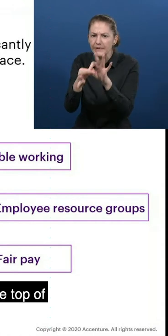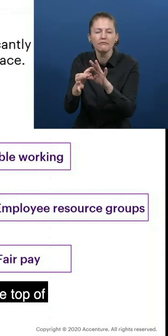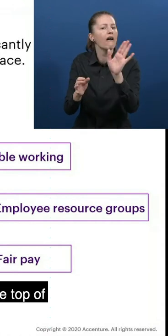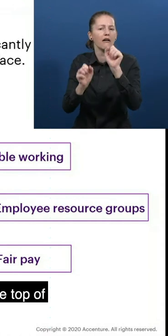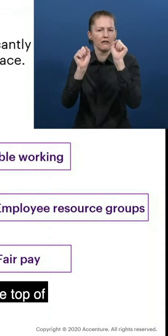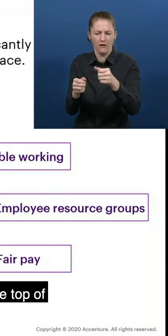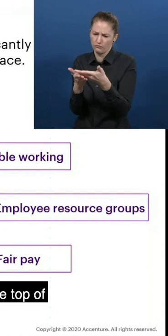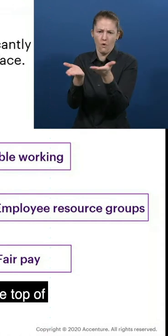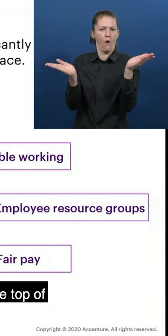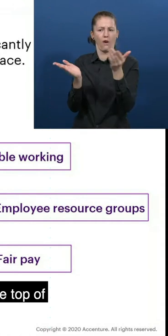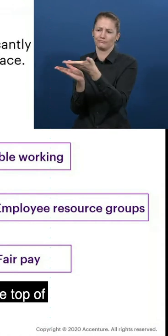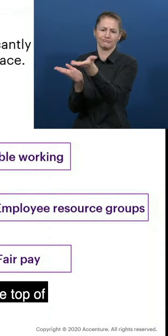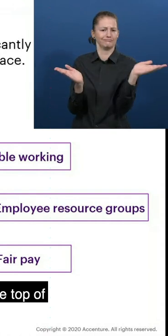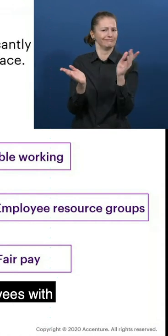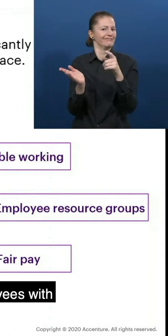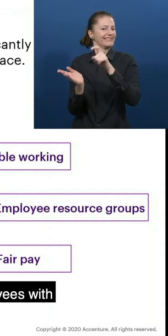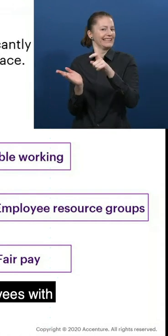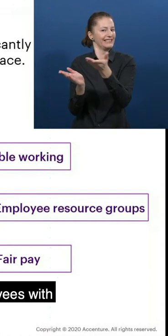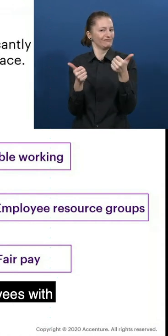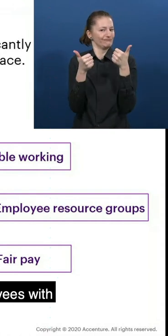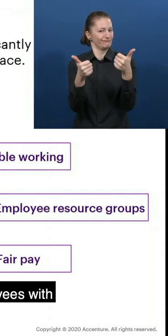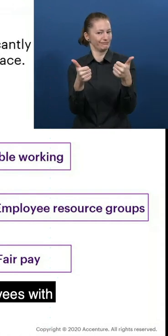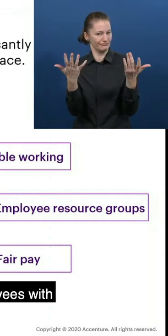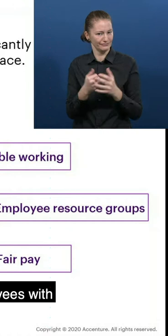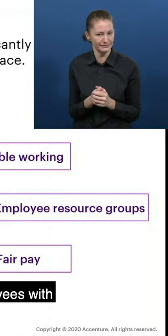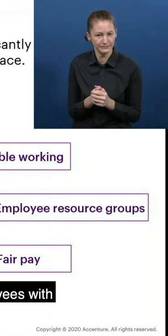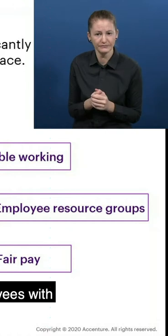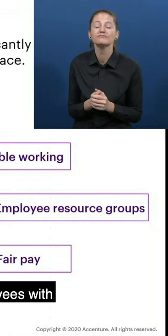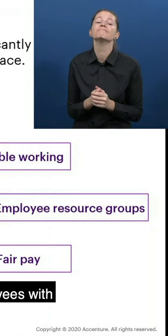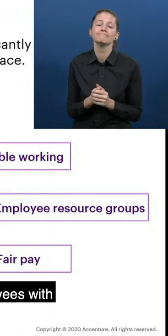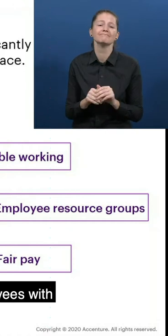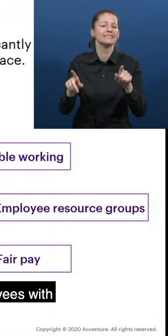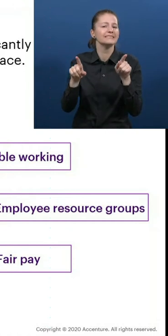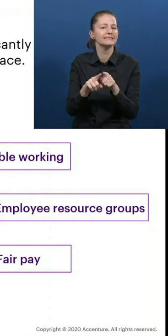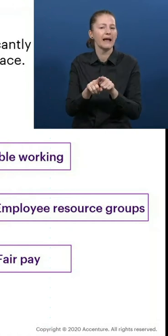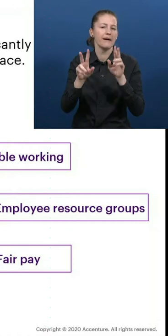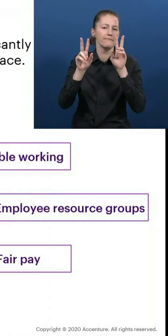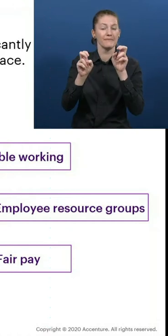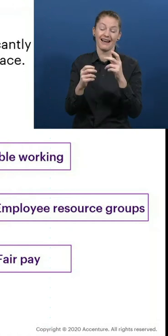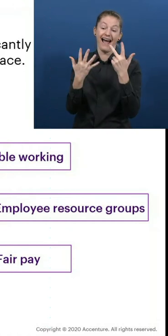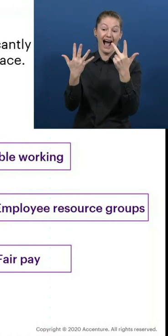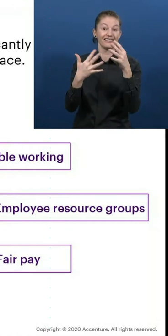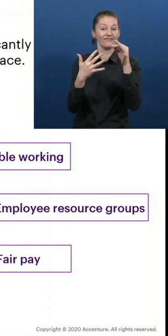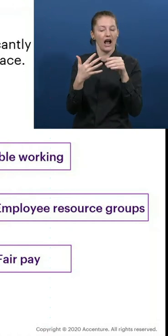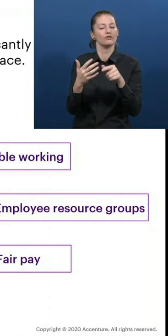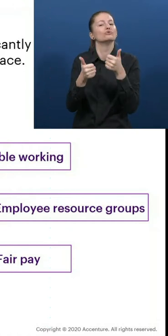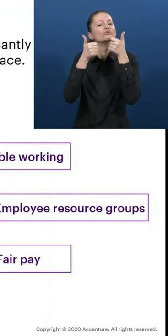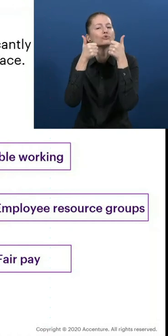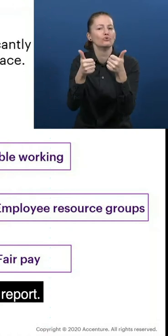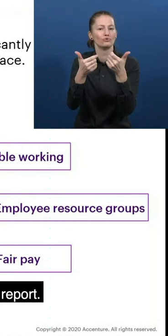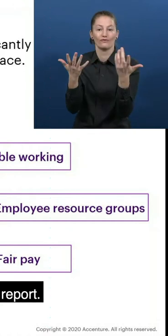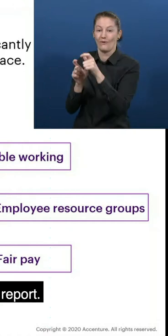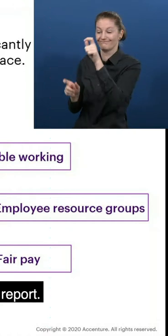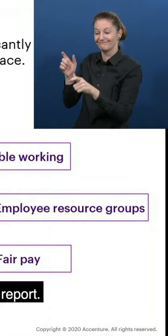important layer over the top of these factors to maximize the likelihood of employees with disabilities thriving in the workplace.